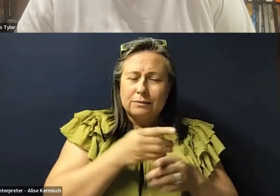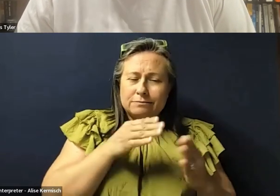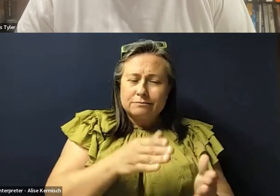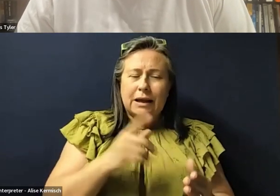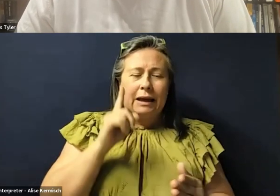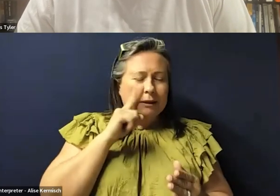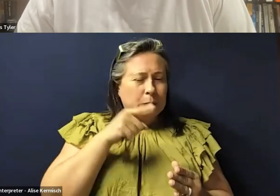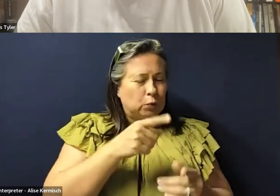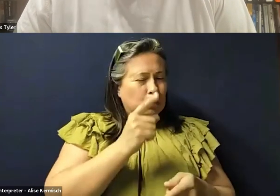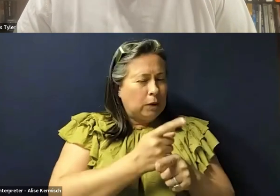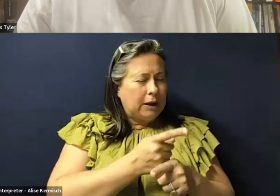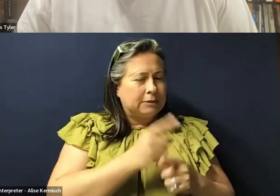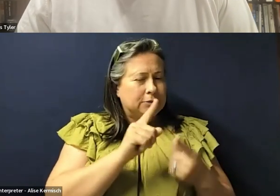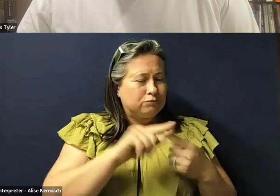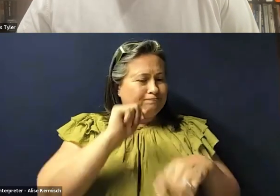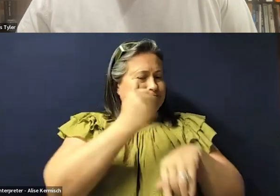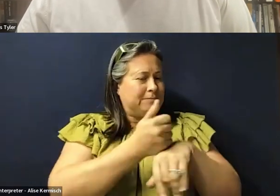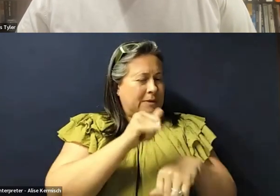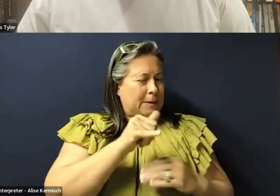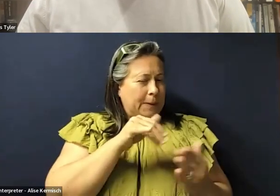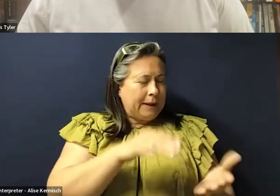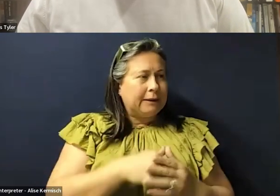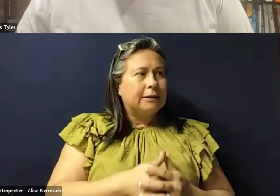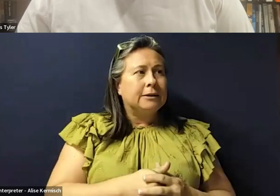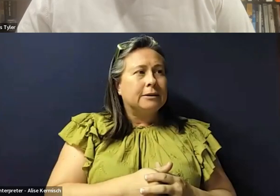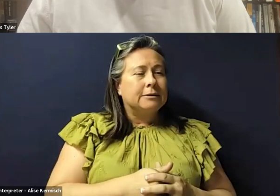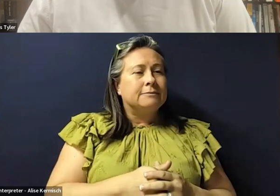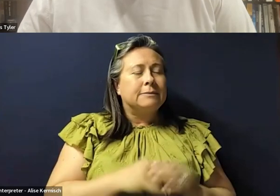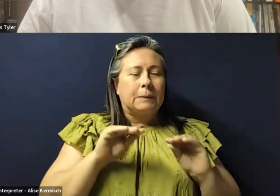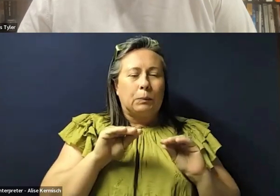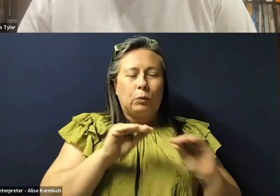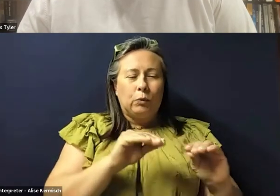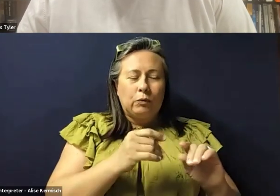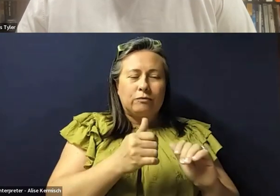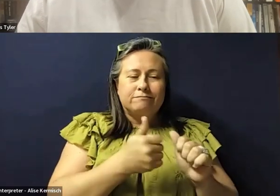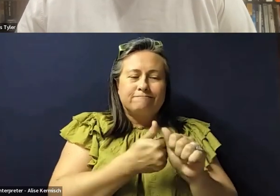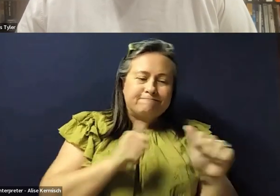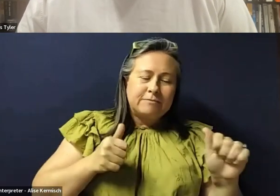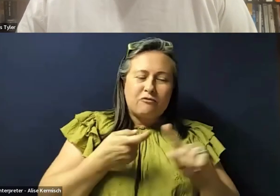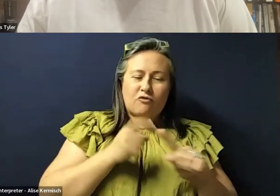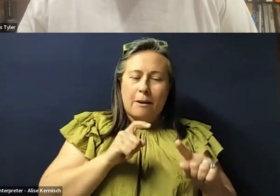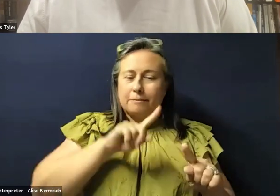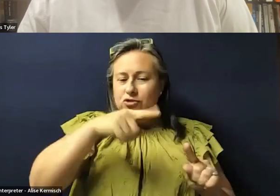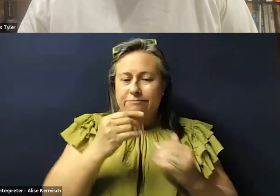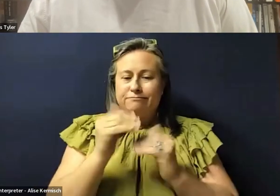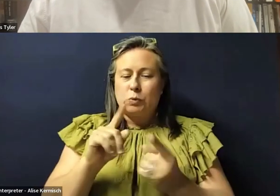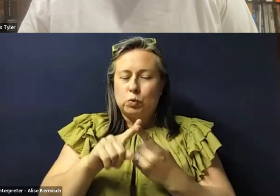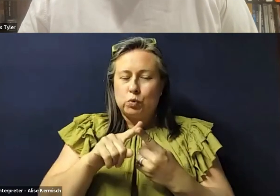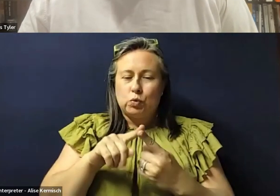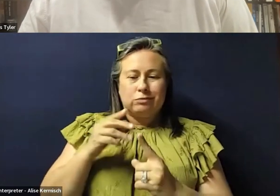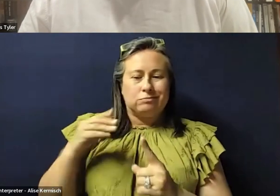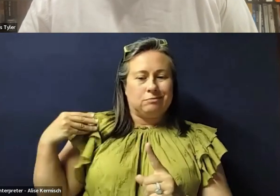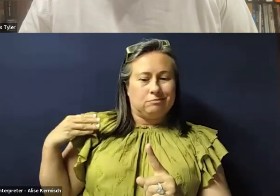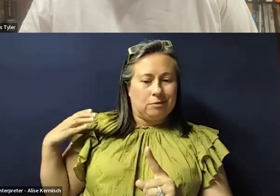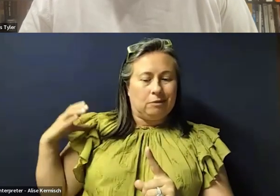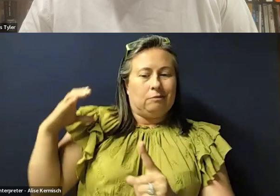you're right to frame it as, uh, a move away from thinking about just the individual or placing responsibility on